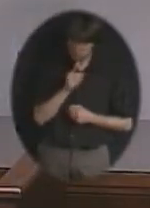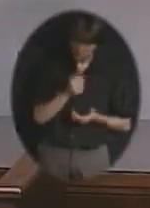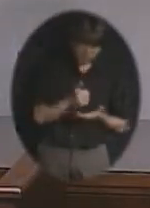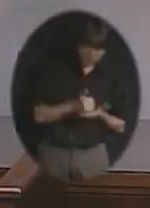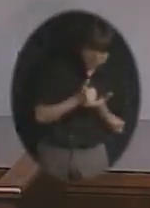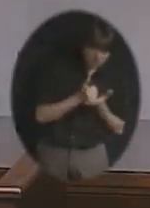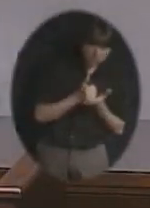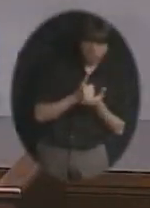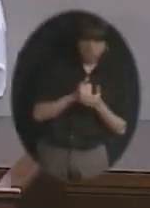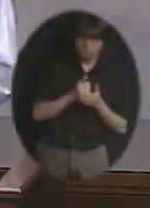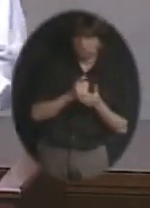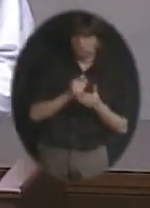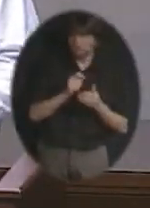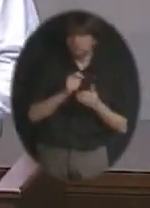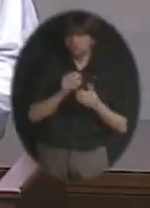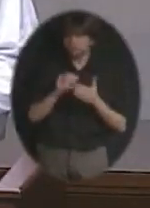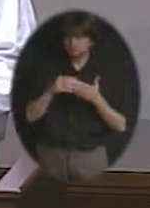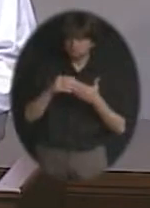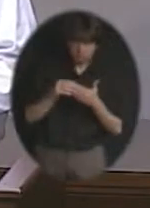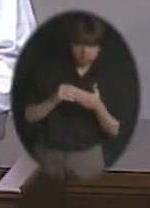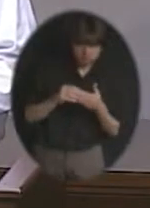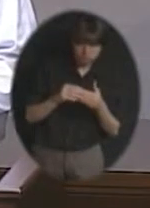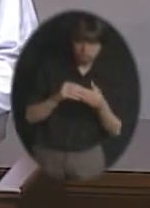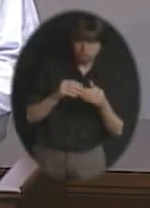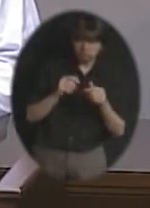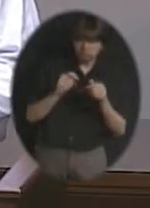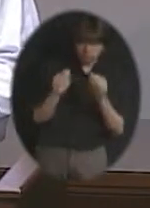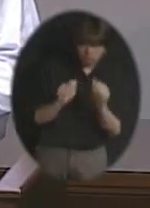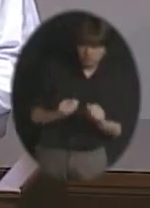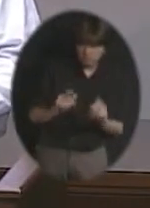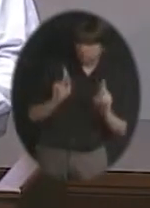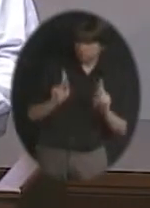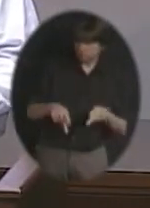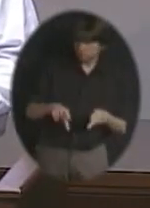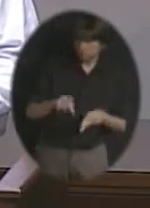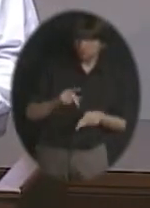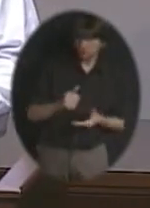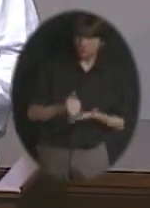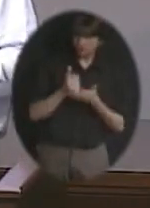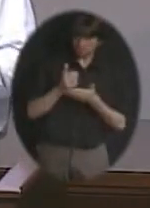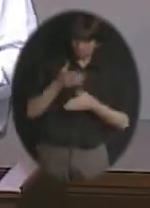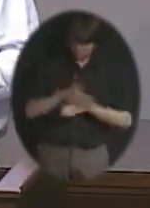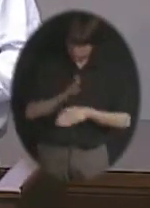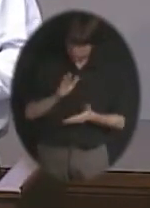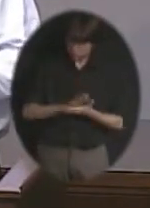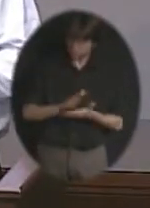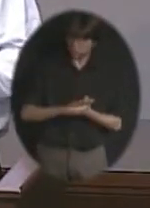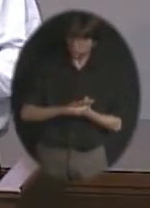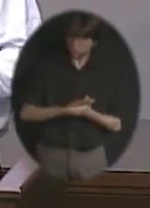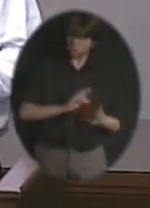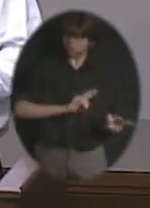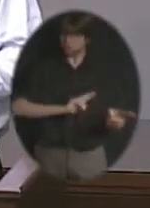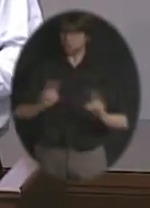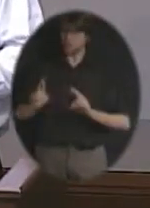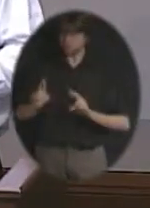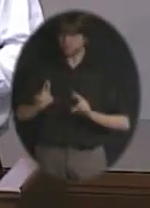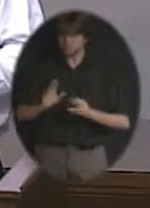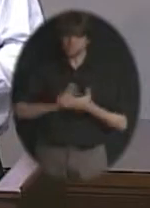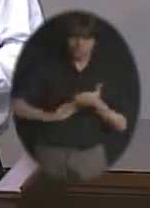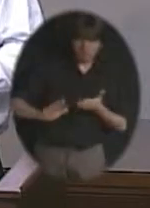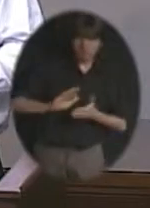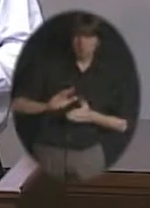and mold them and kind of take them into that post-secondary experience and kind of into college?